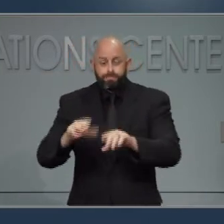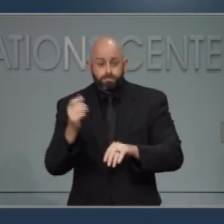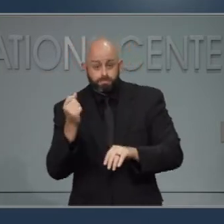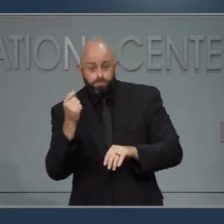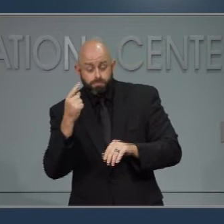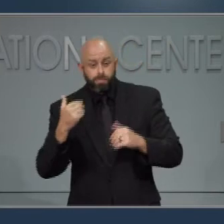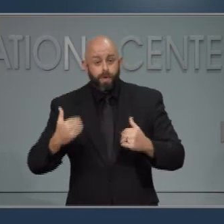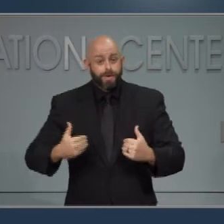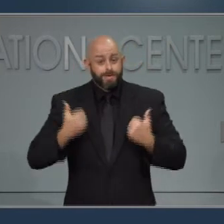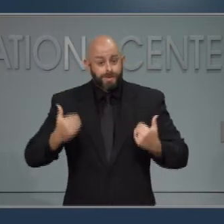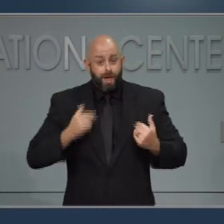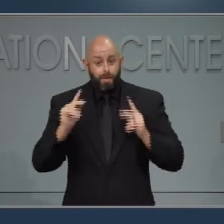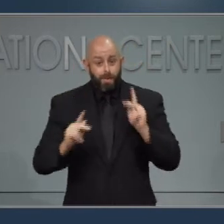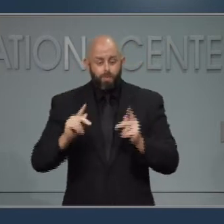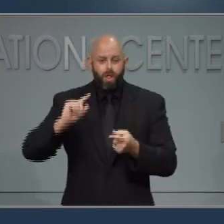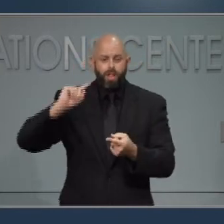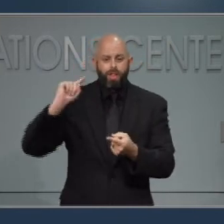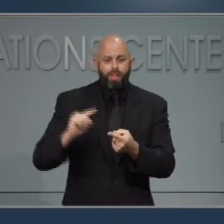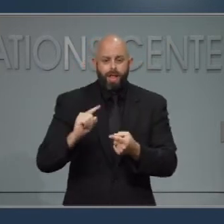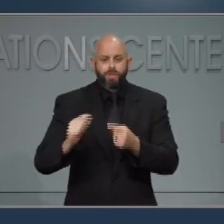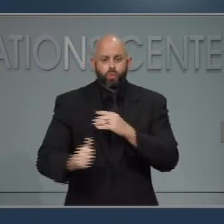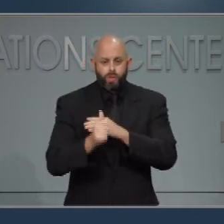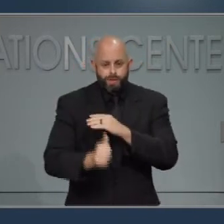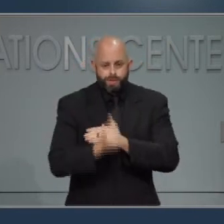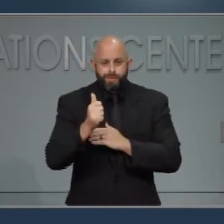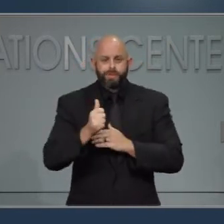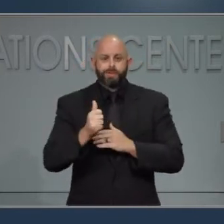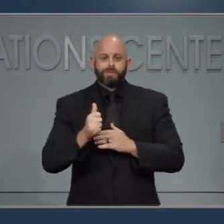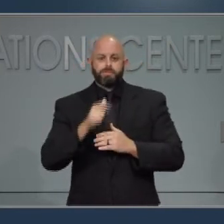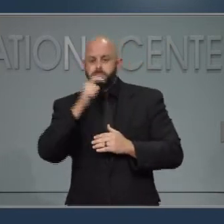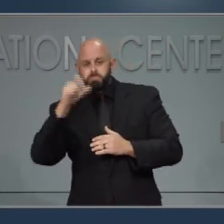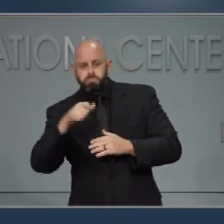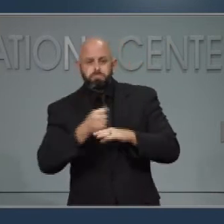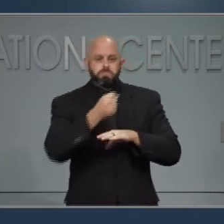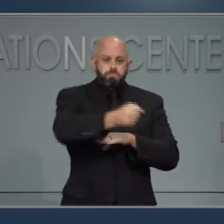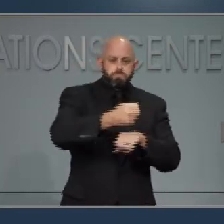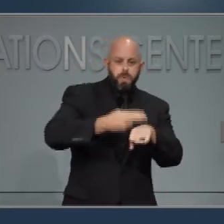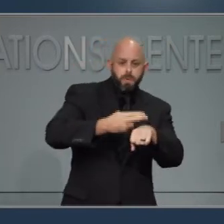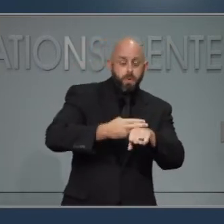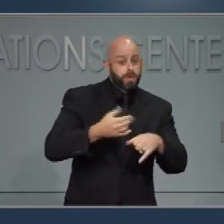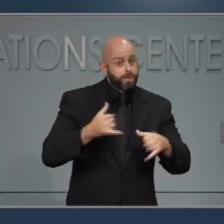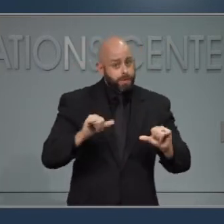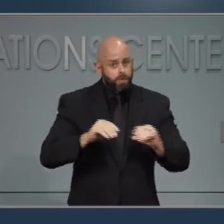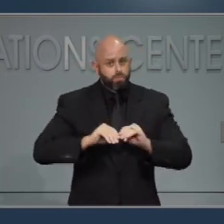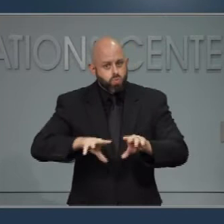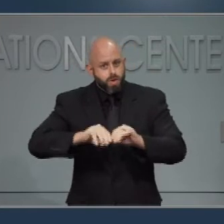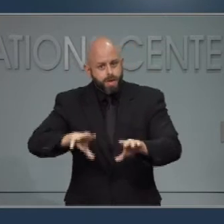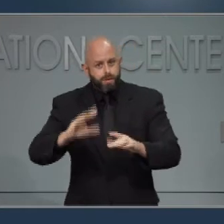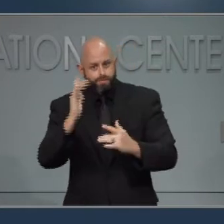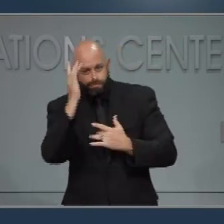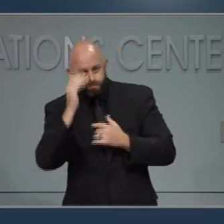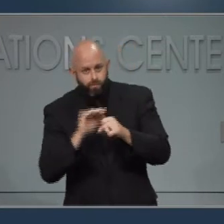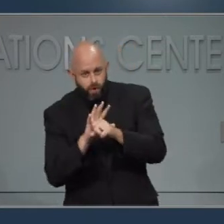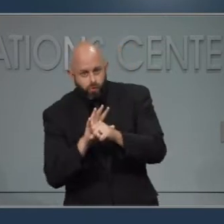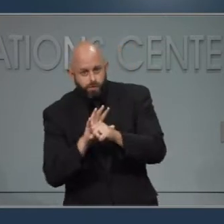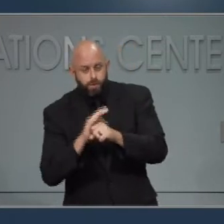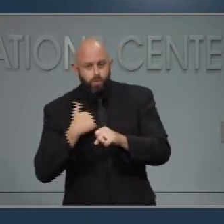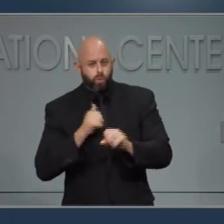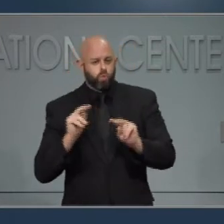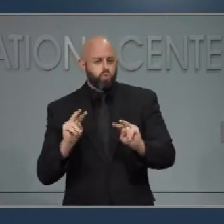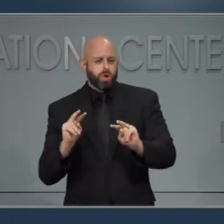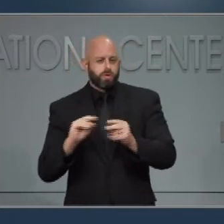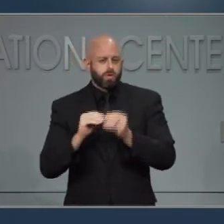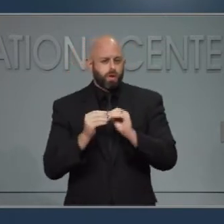at less risk of severe illness or needing hospitalization, they can still spread the virus. So we're watching this trend really closely.